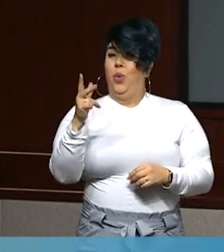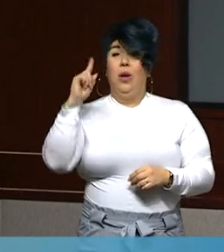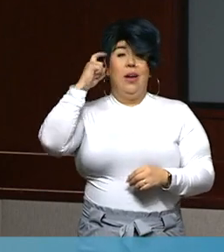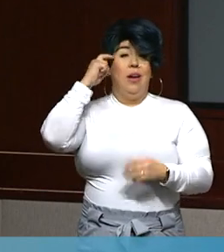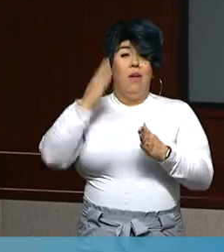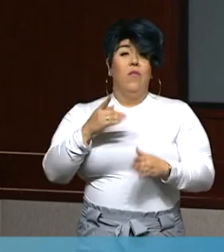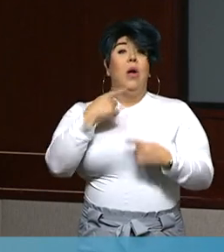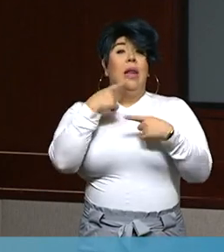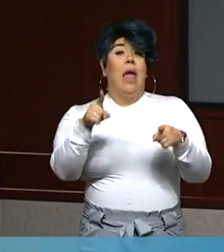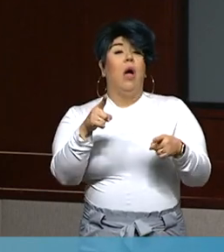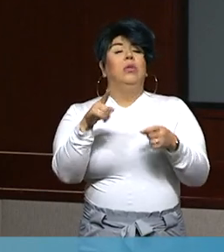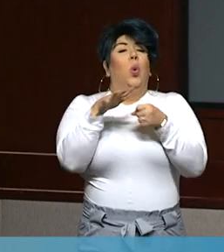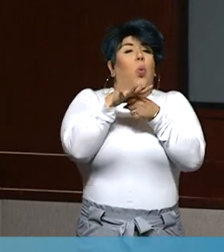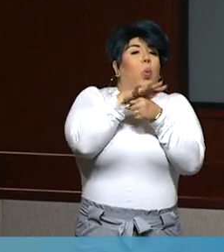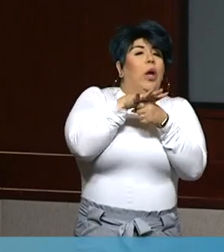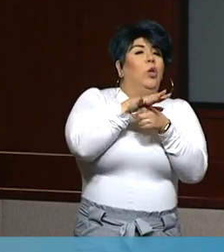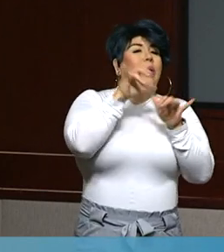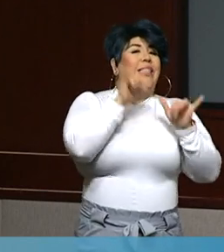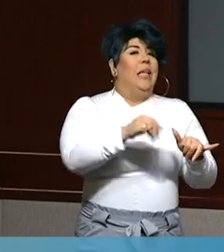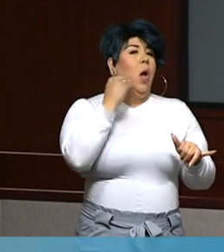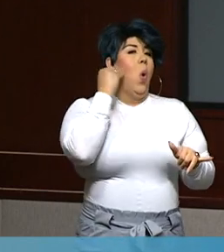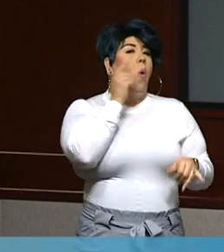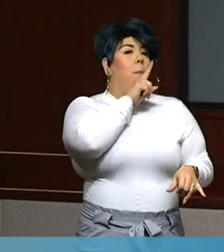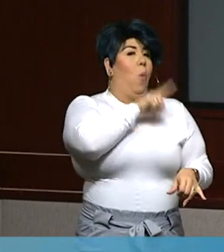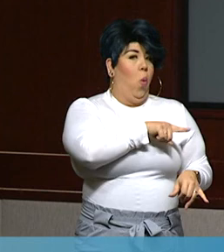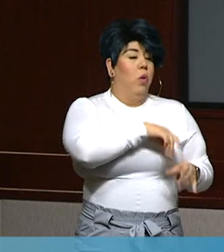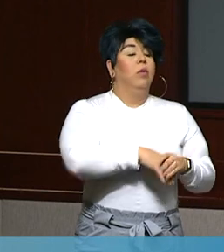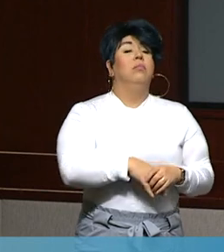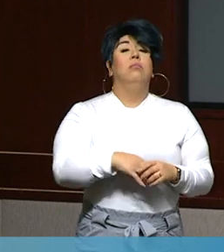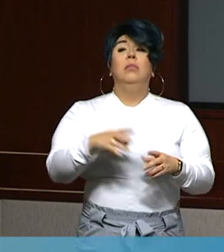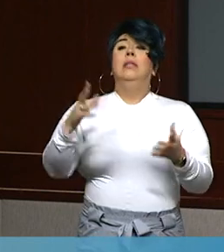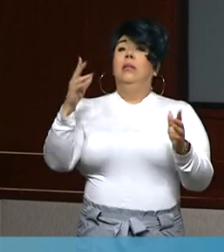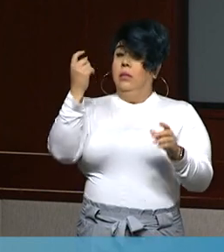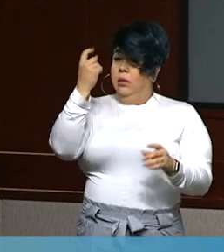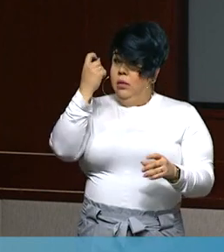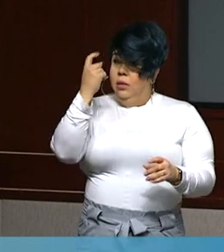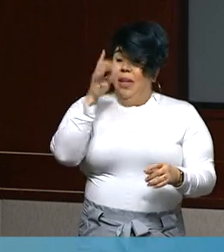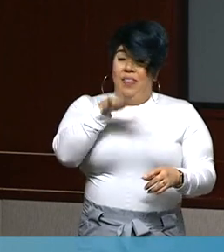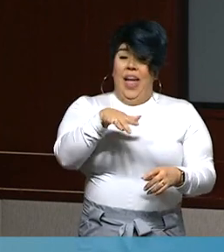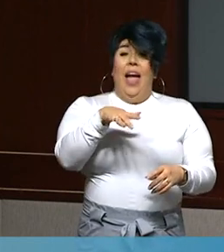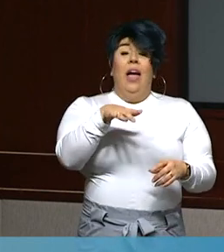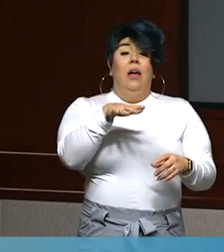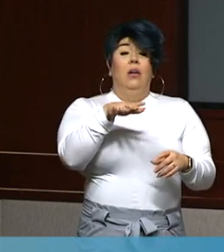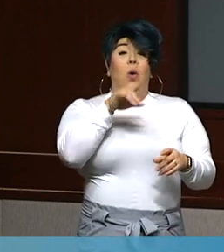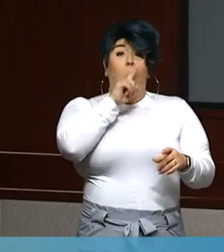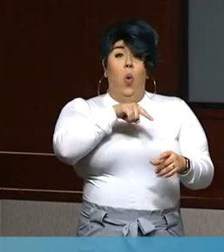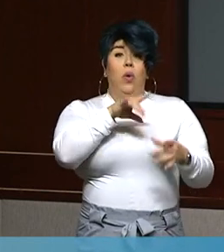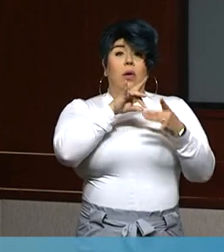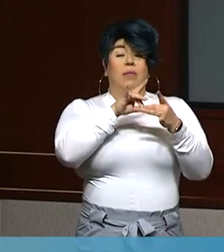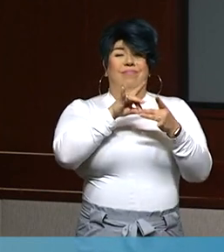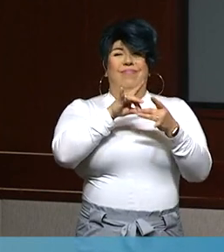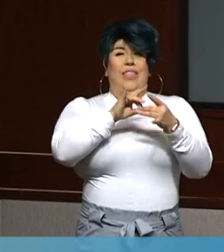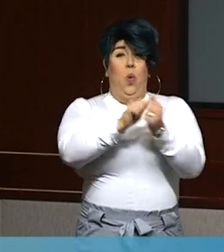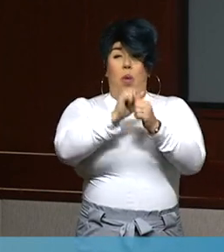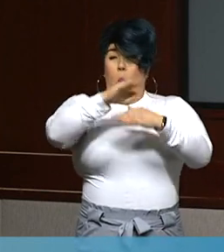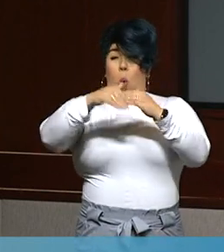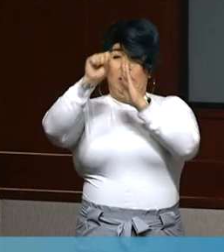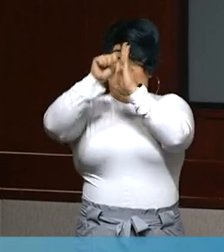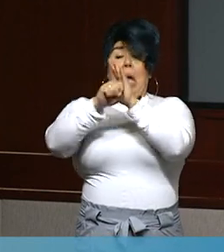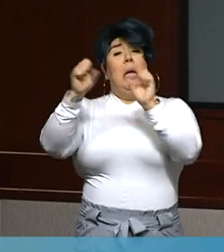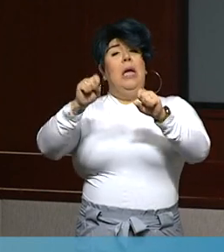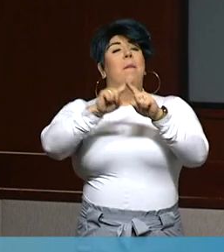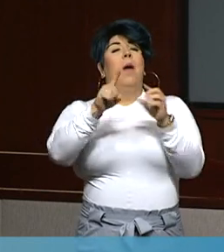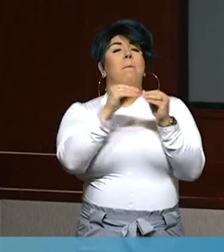regional stay-at-home order. Rather than implementing this order statewide, this order groups counties into five regions within the state and uses